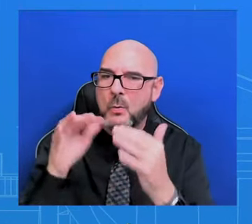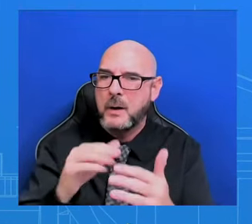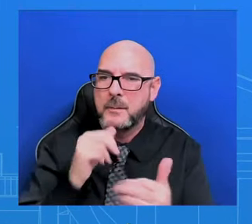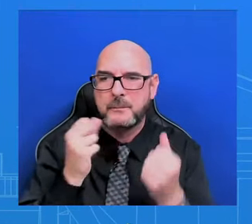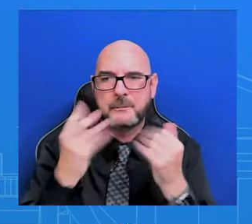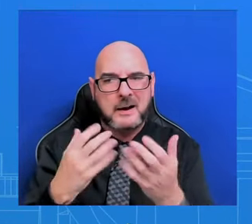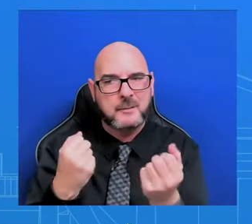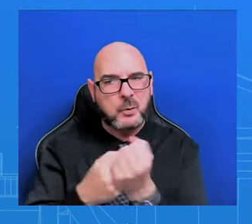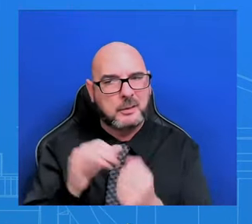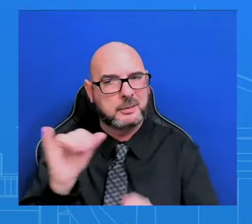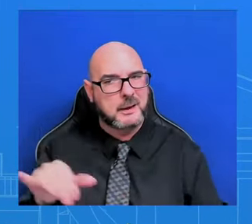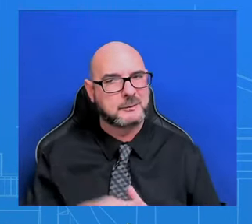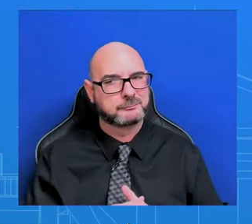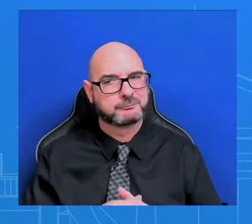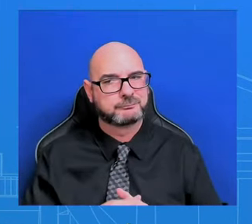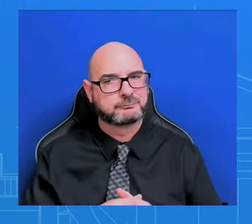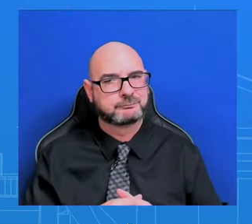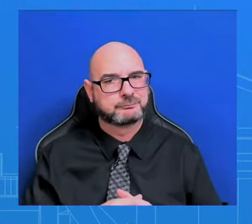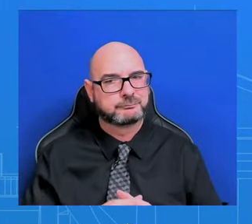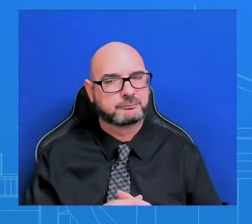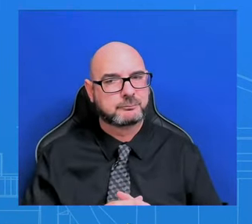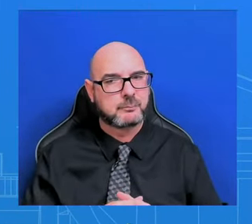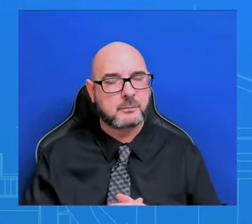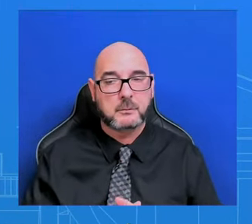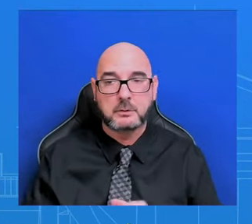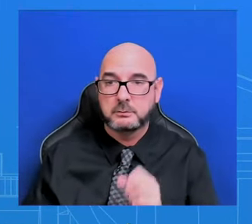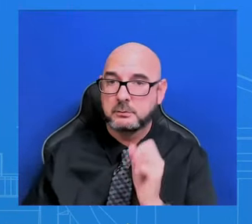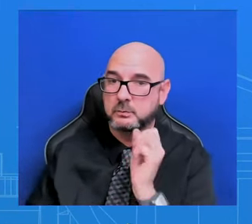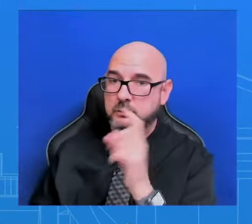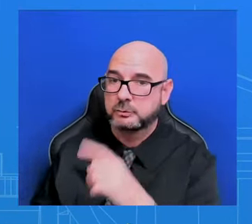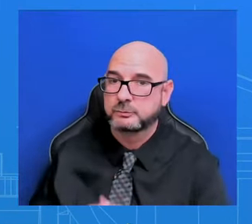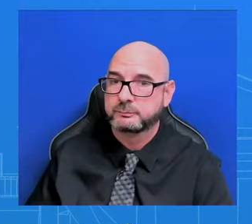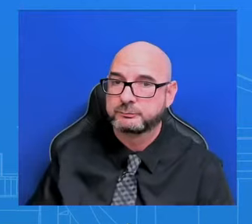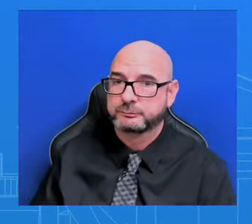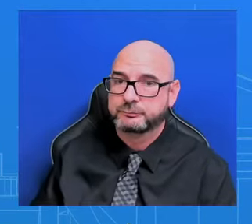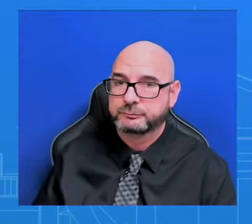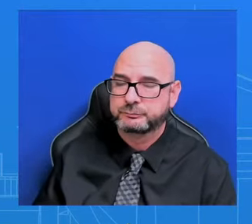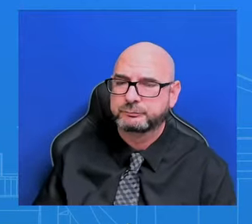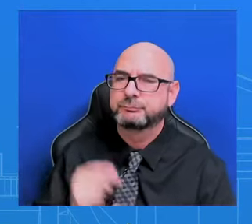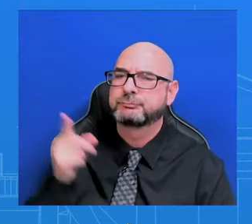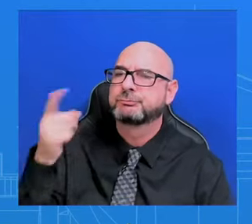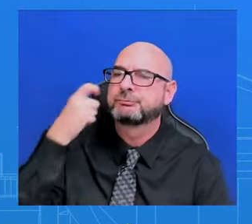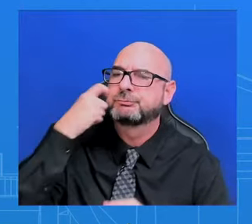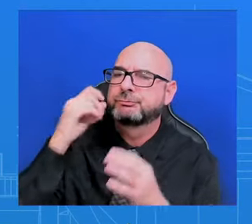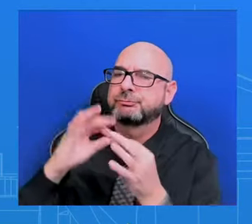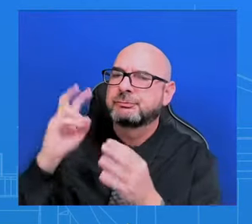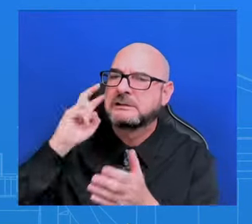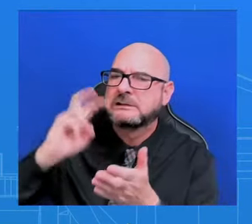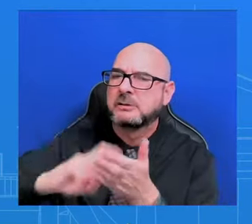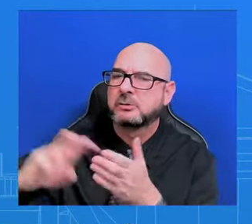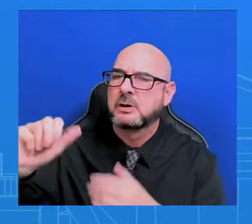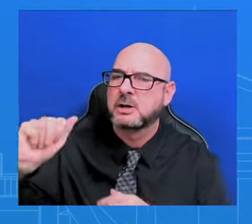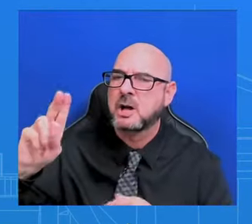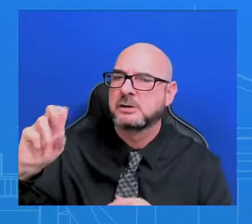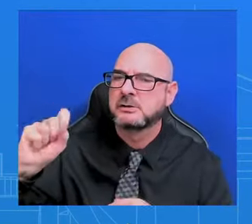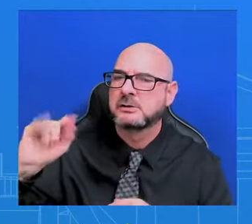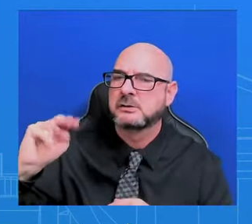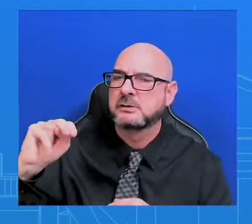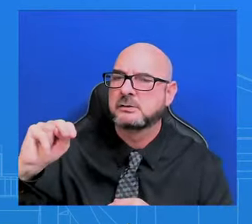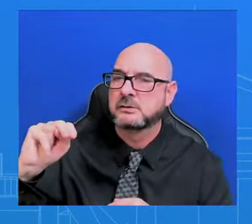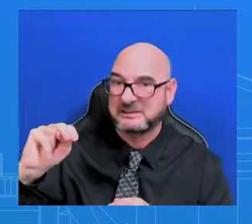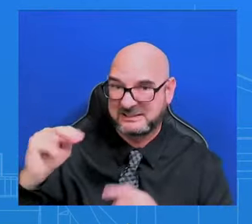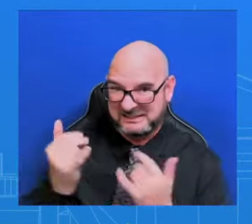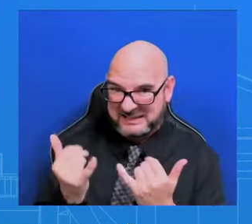East, but first I wanted to follow Zeke asked about Secretary Austin. He had his first public appearance today from a very secure printer